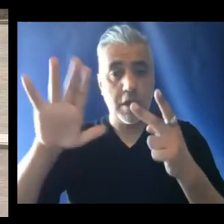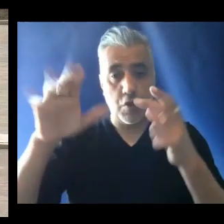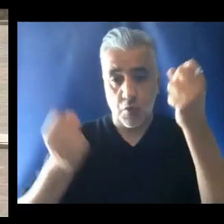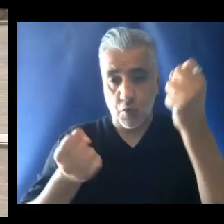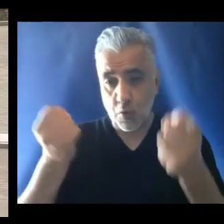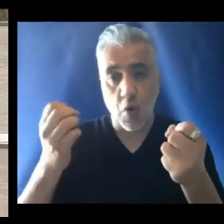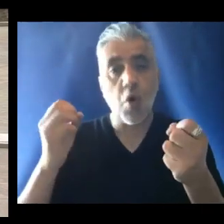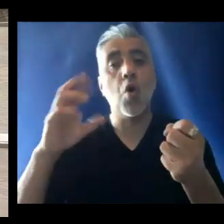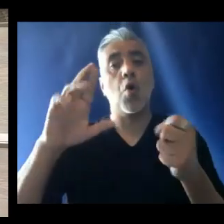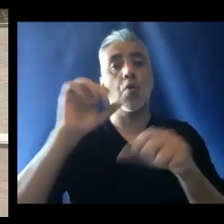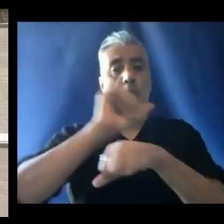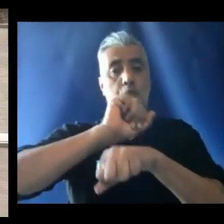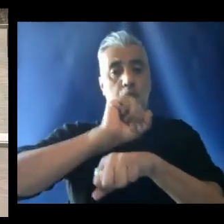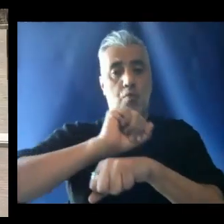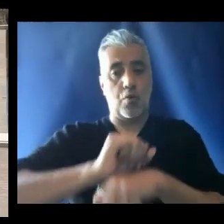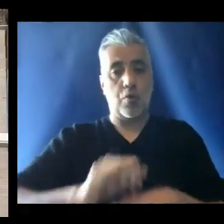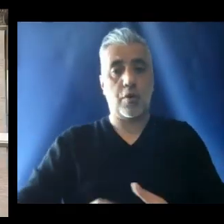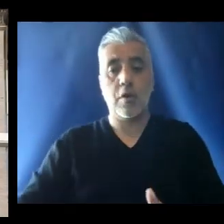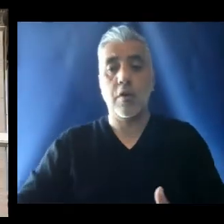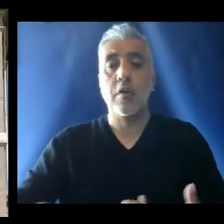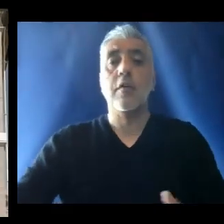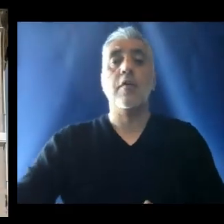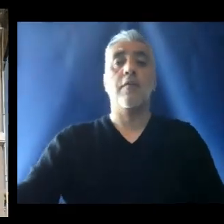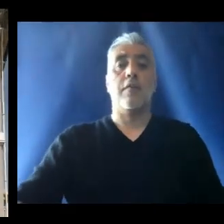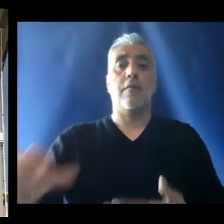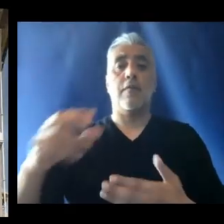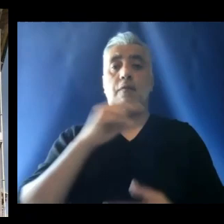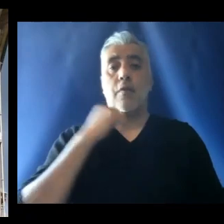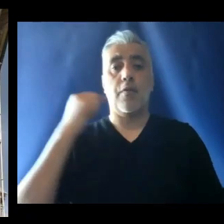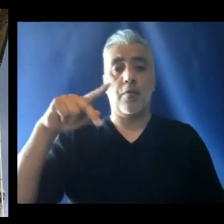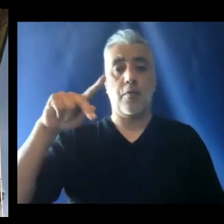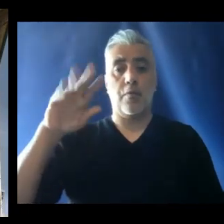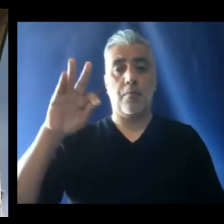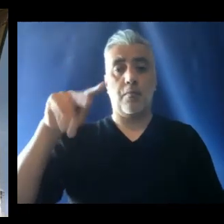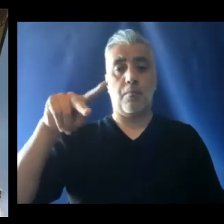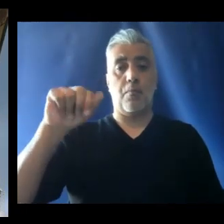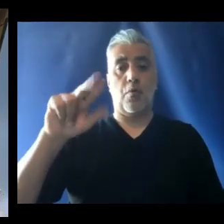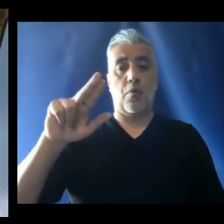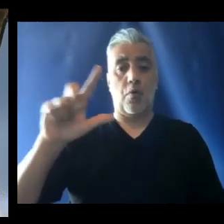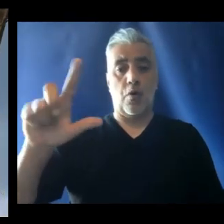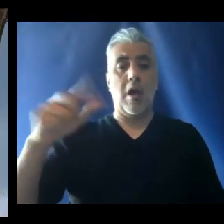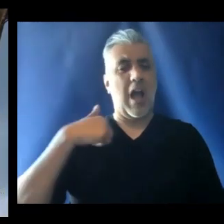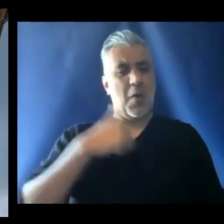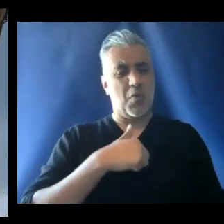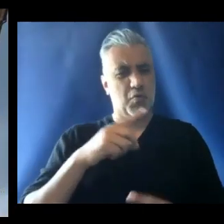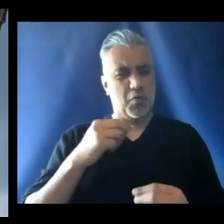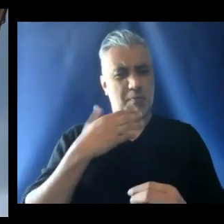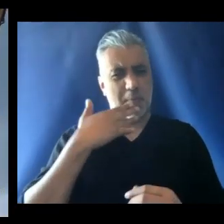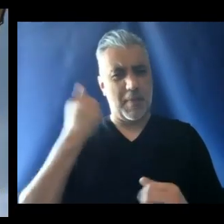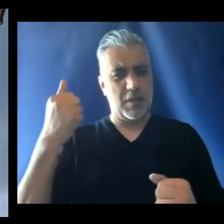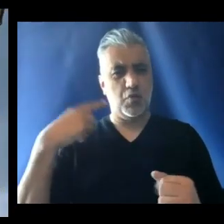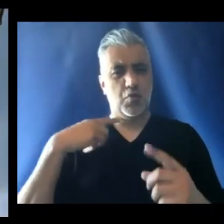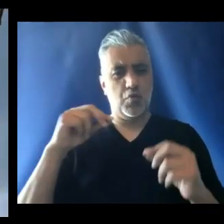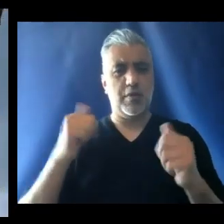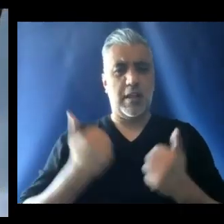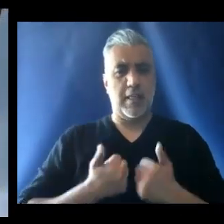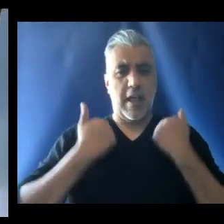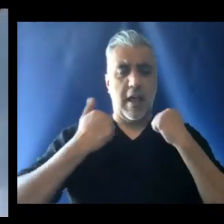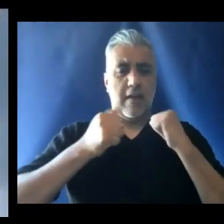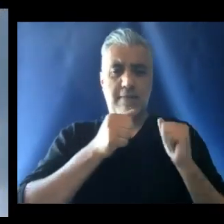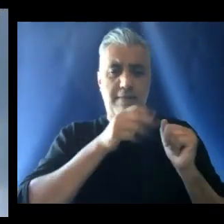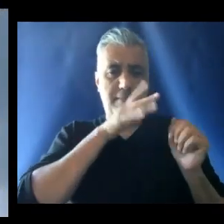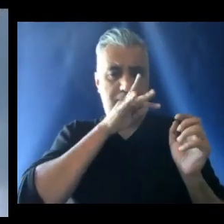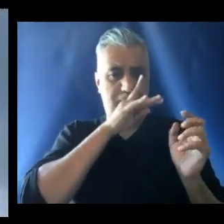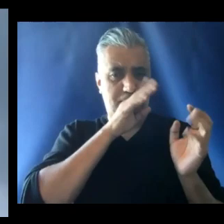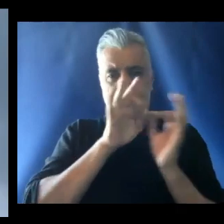car or at work. My name is Father Paul Samasumo and I will do my best to bring you the live commentary of the